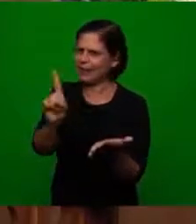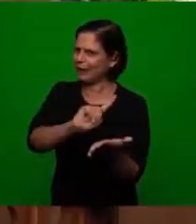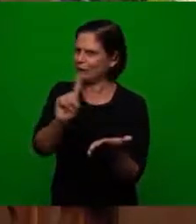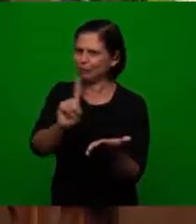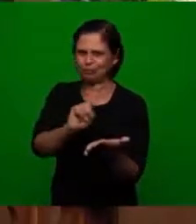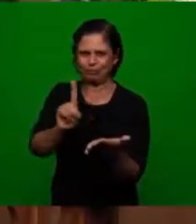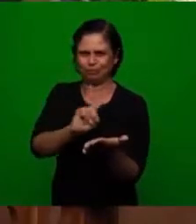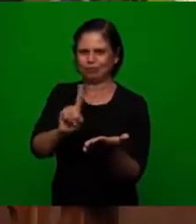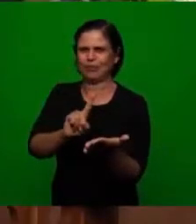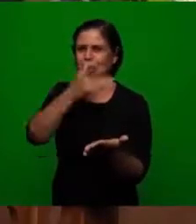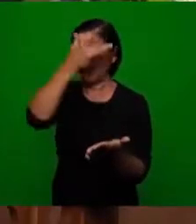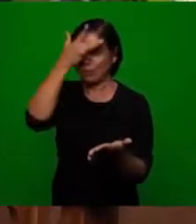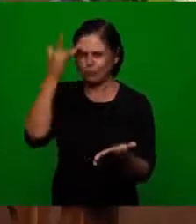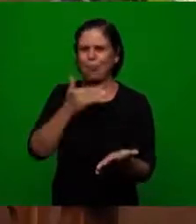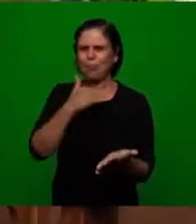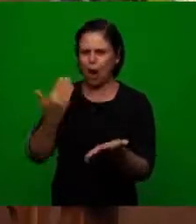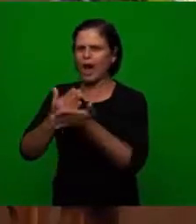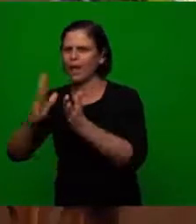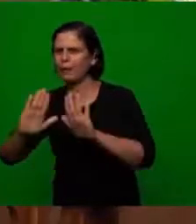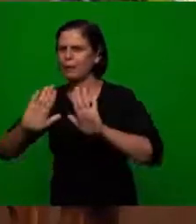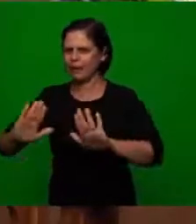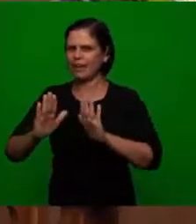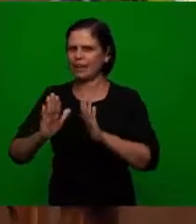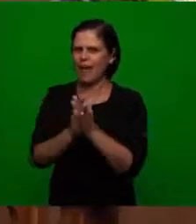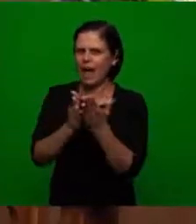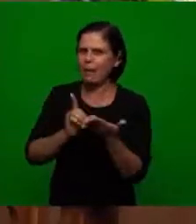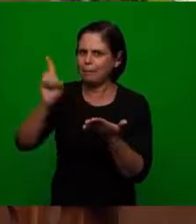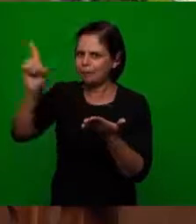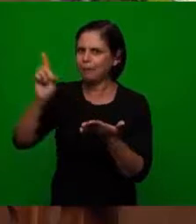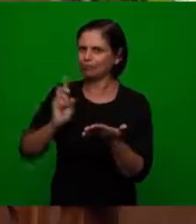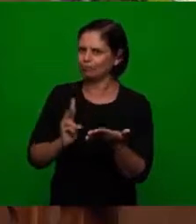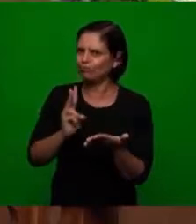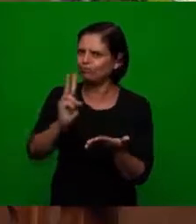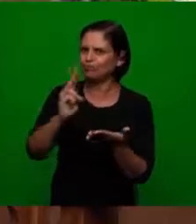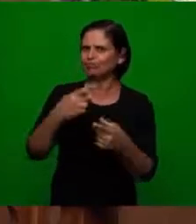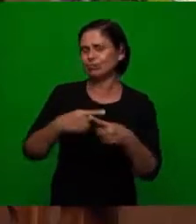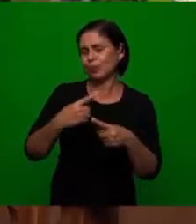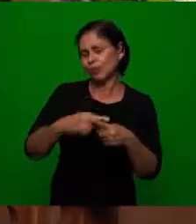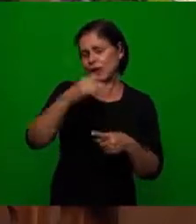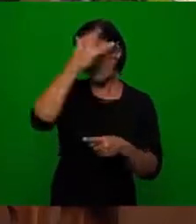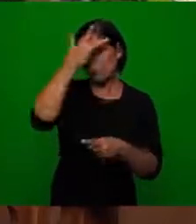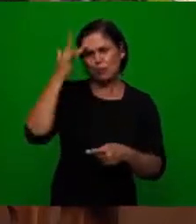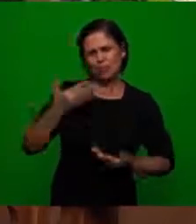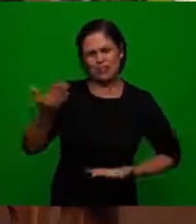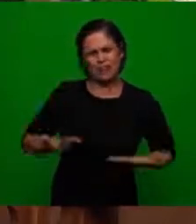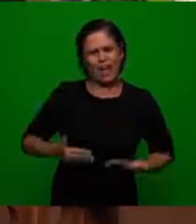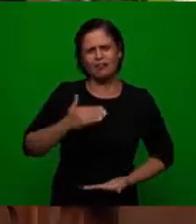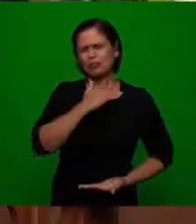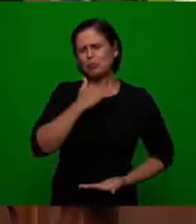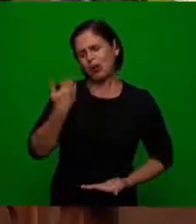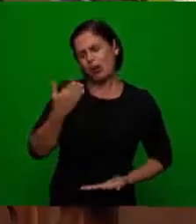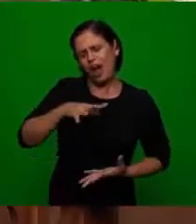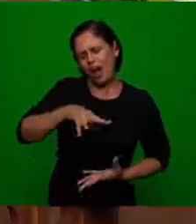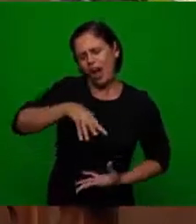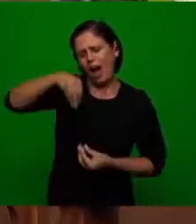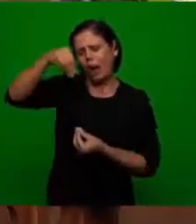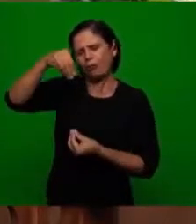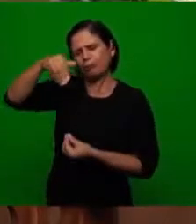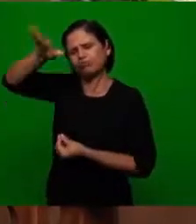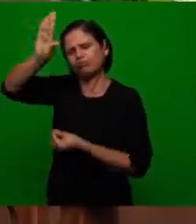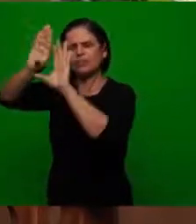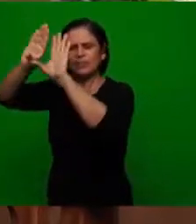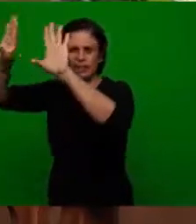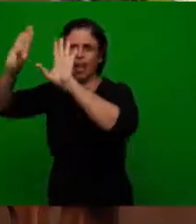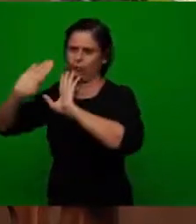would not stop from existing man would pass but those that passed to the Lord they were going to the glory so for the Lord